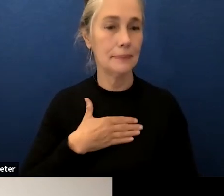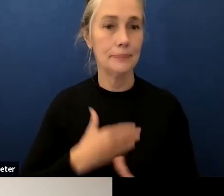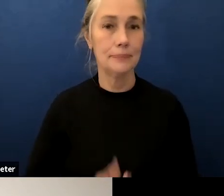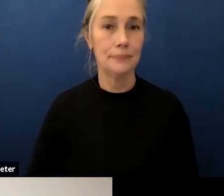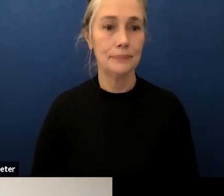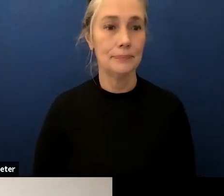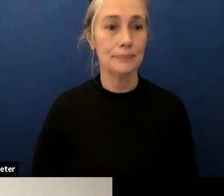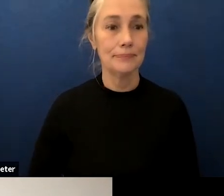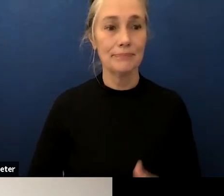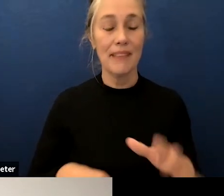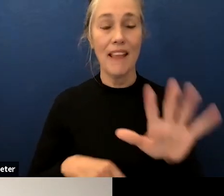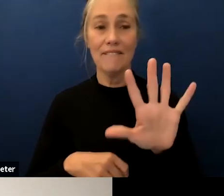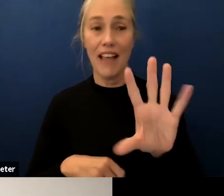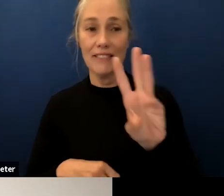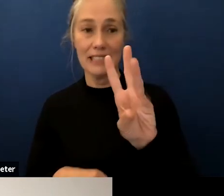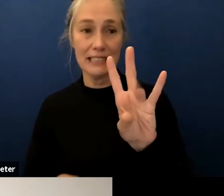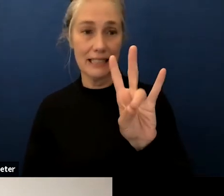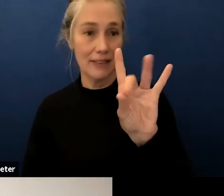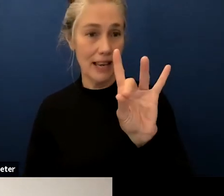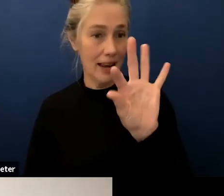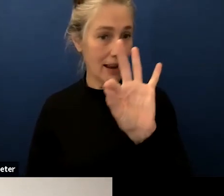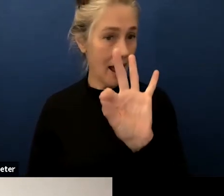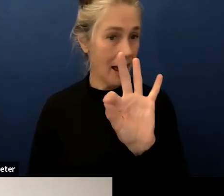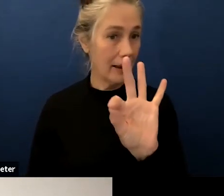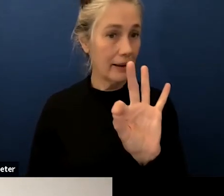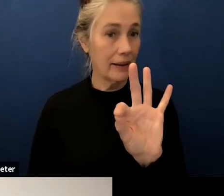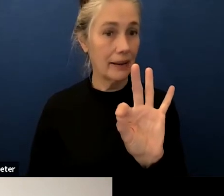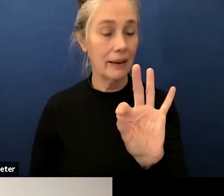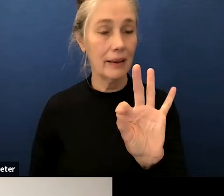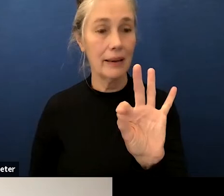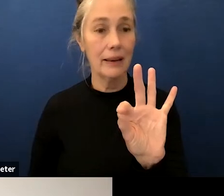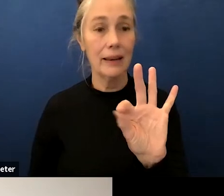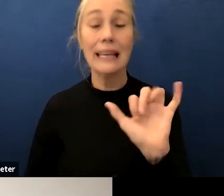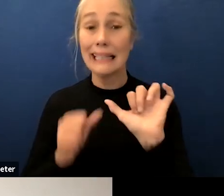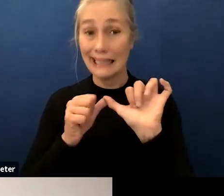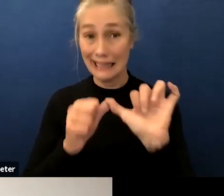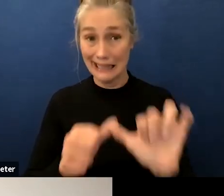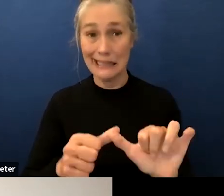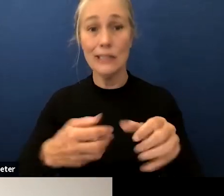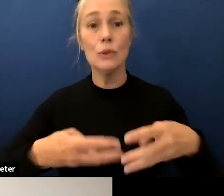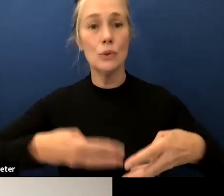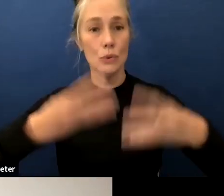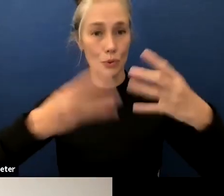five six seven eight nine continue please